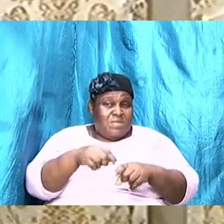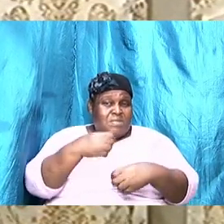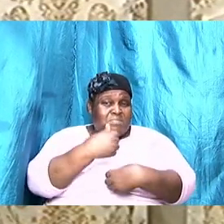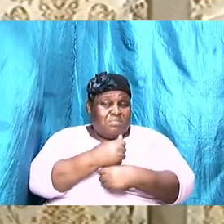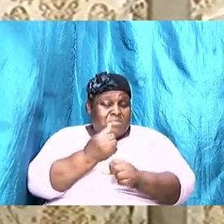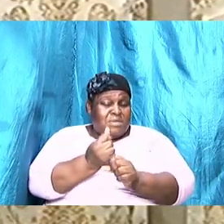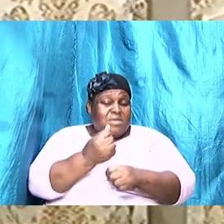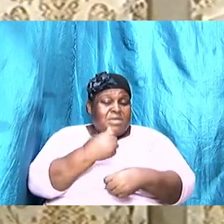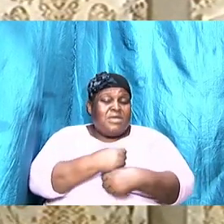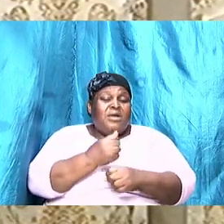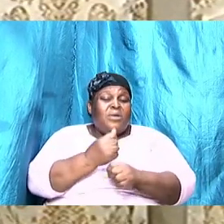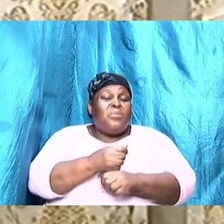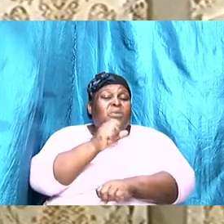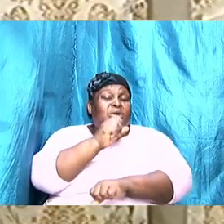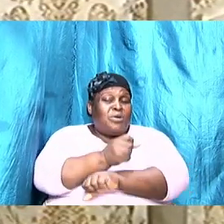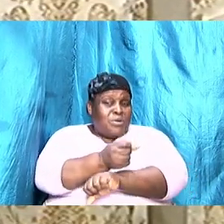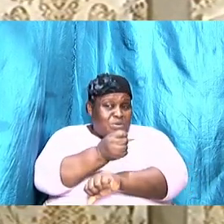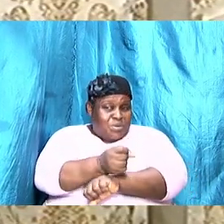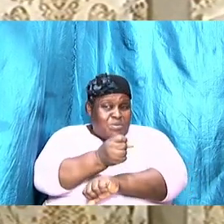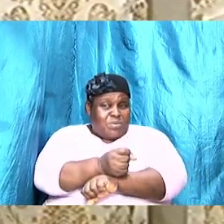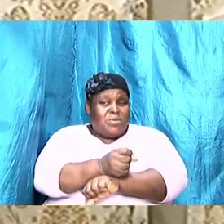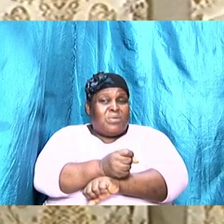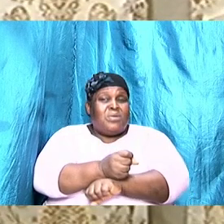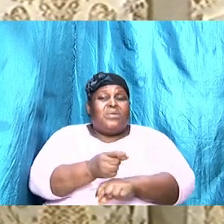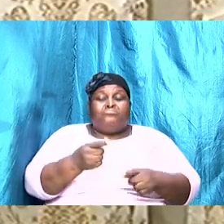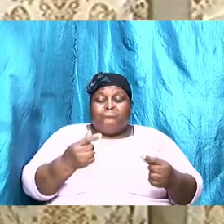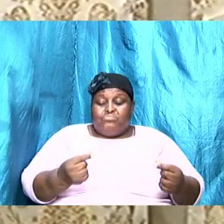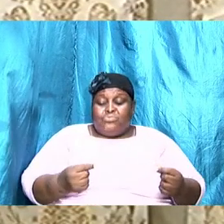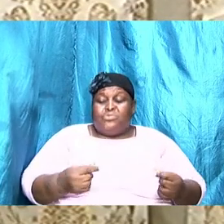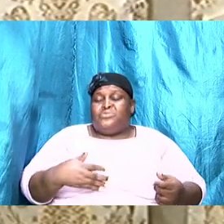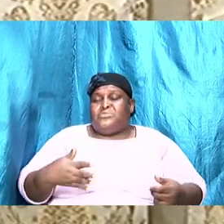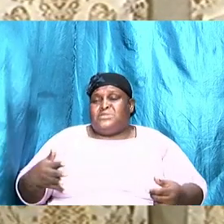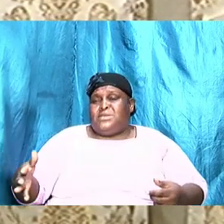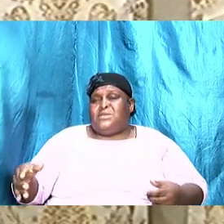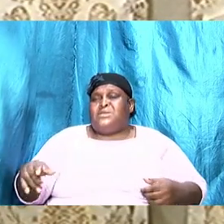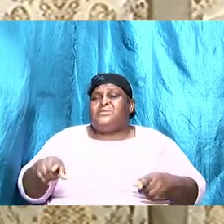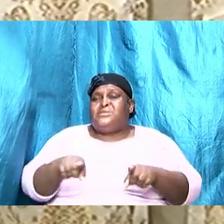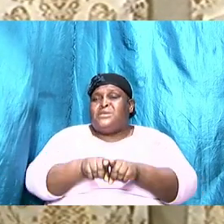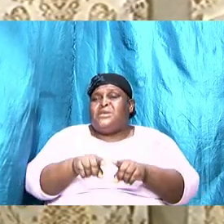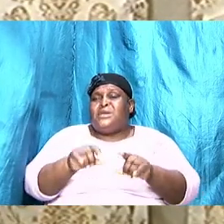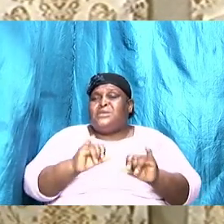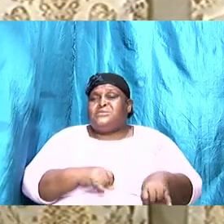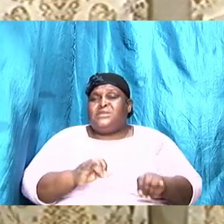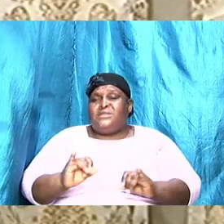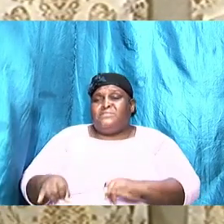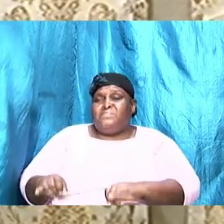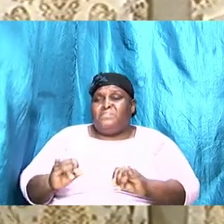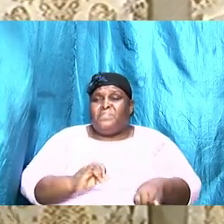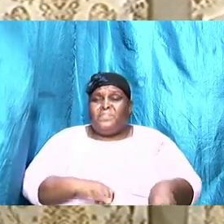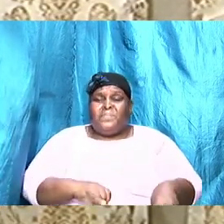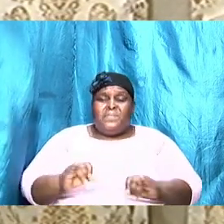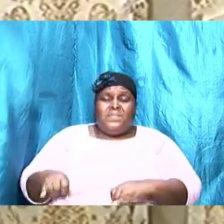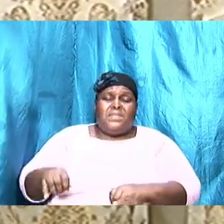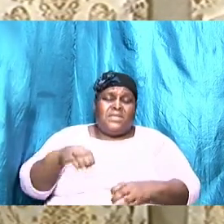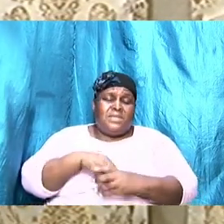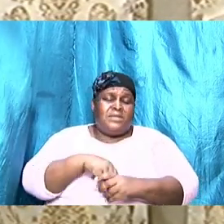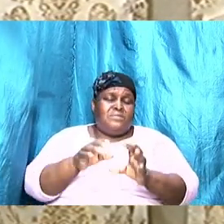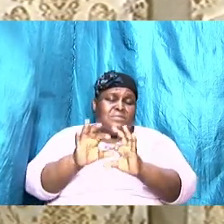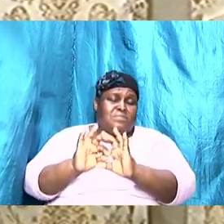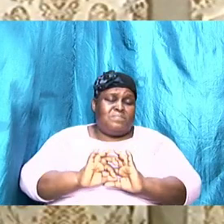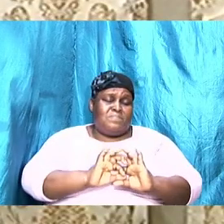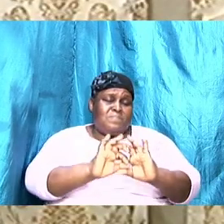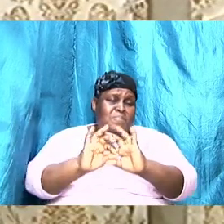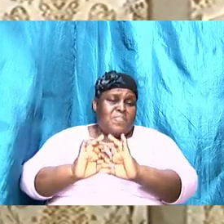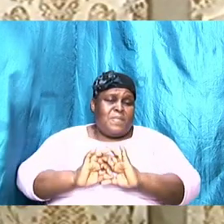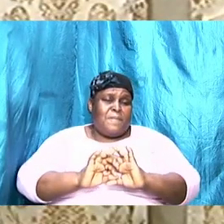it requires requires our doing things as individuals in the relationship to make it